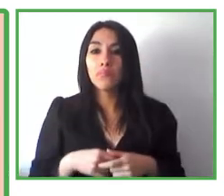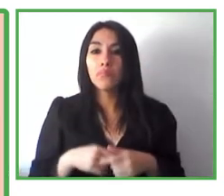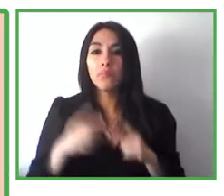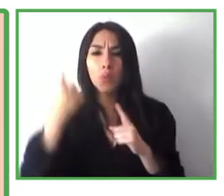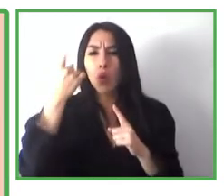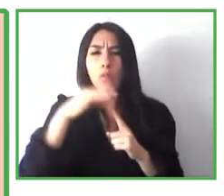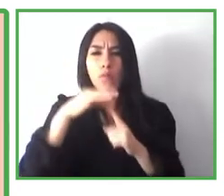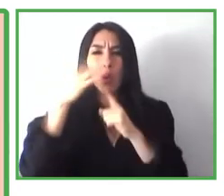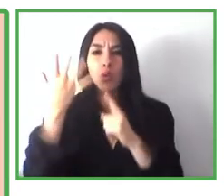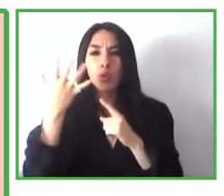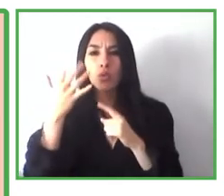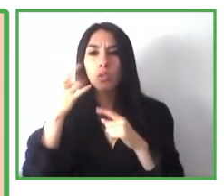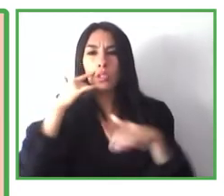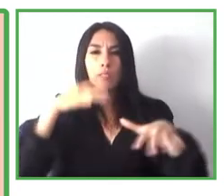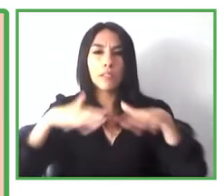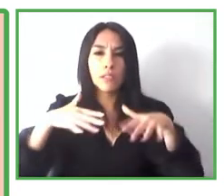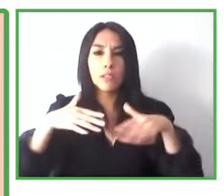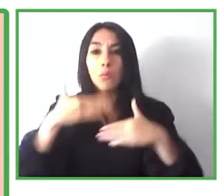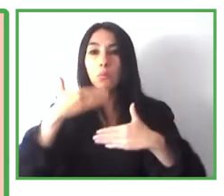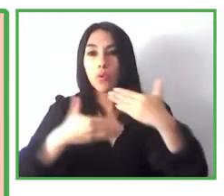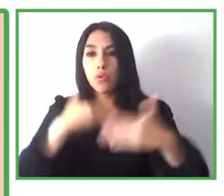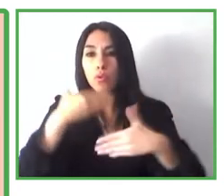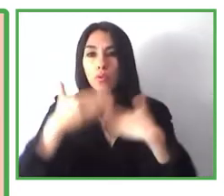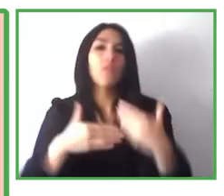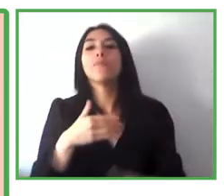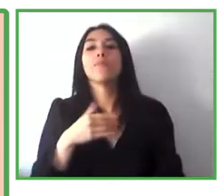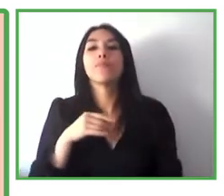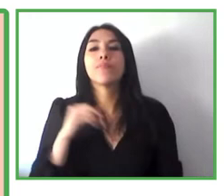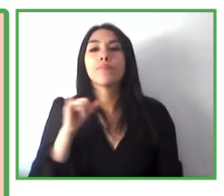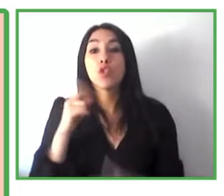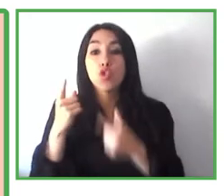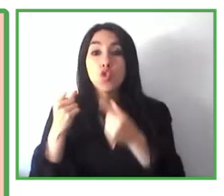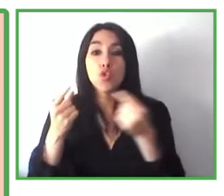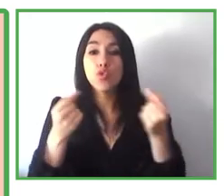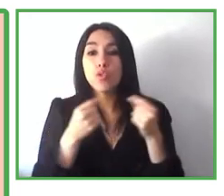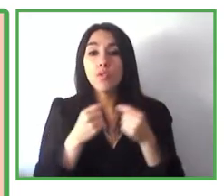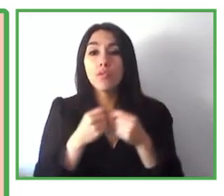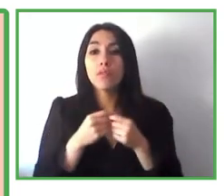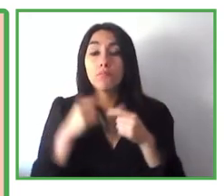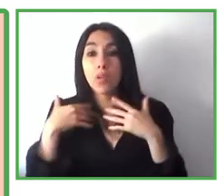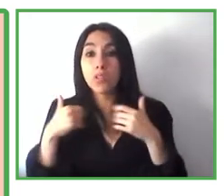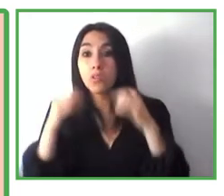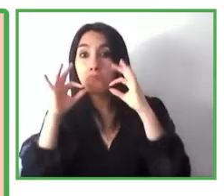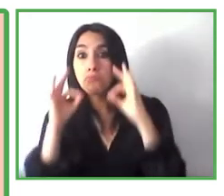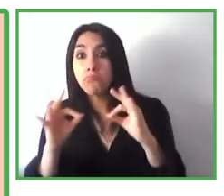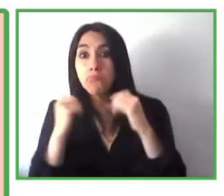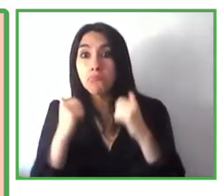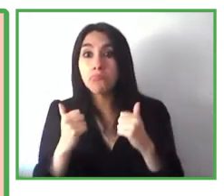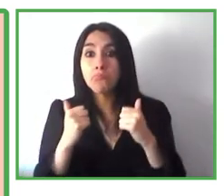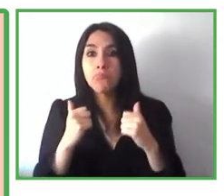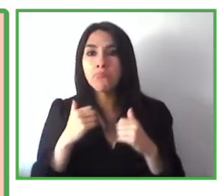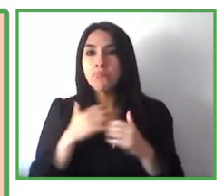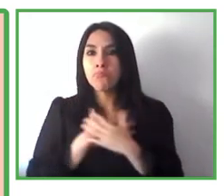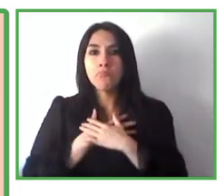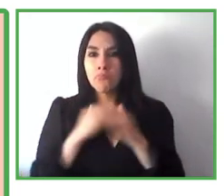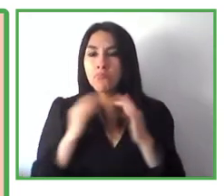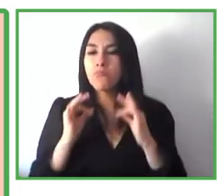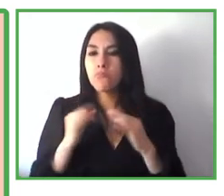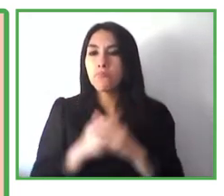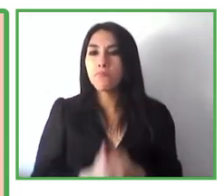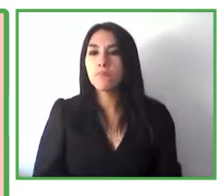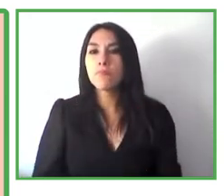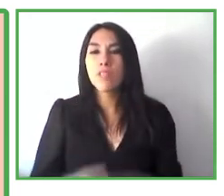design that works or doesn't work. It's about creating a behavior or an emotional reaction in the person.